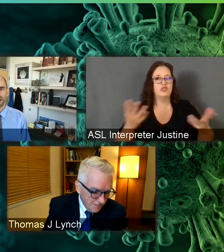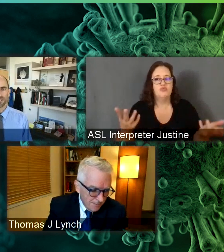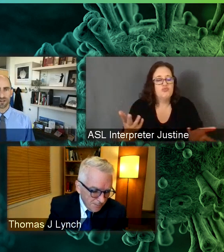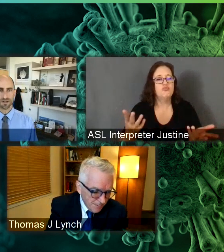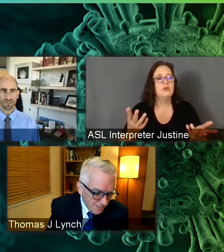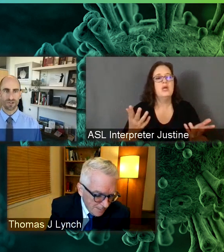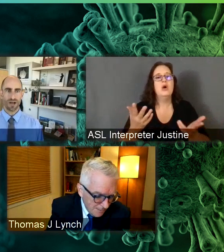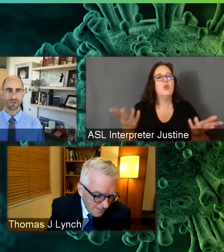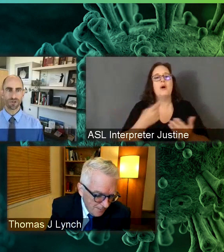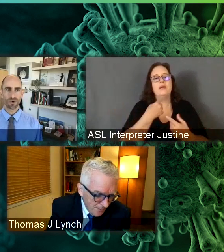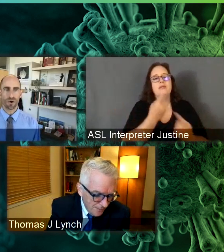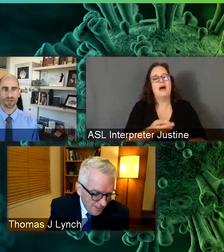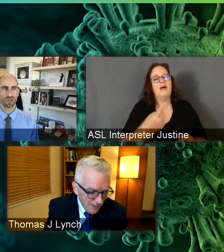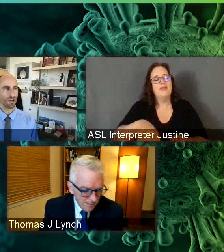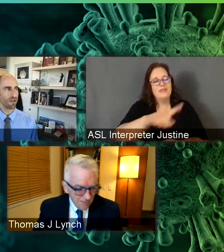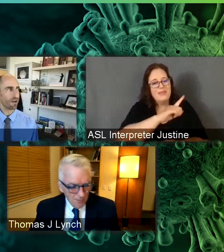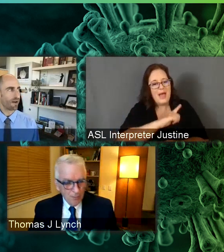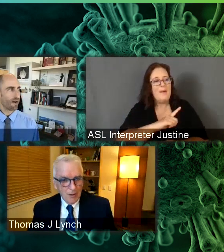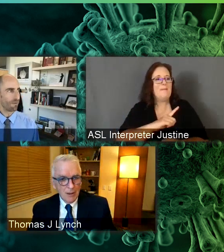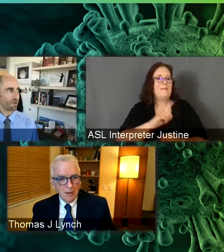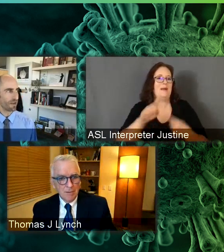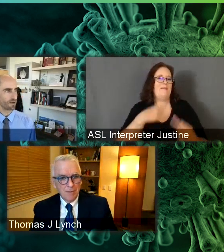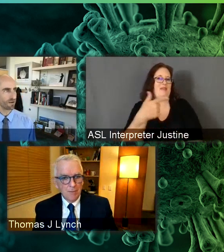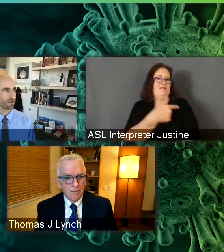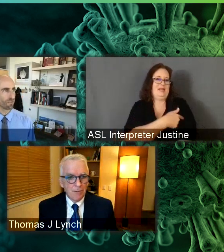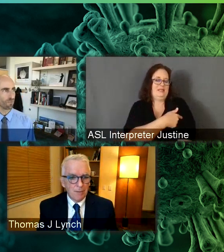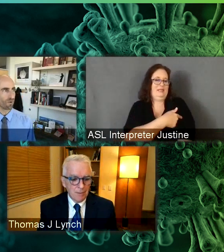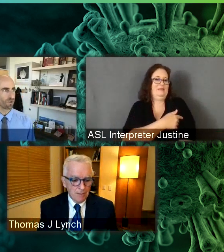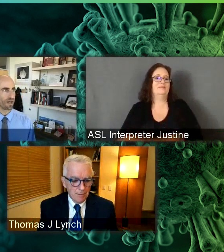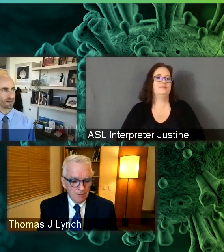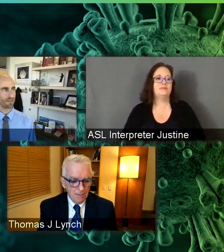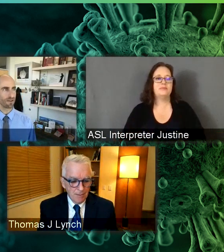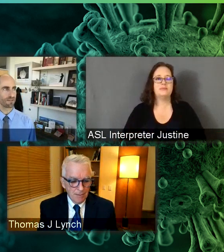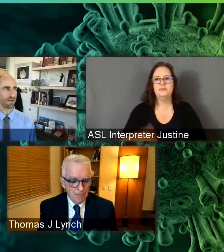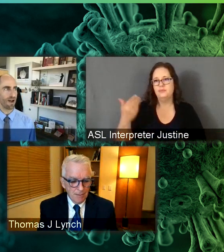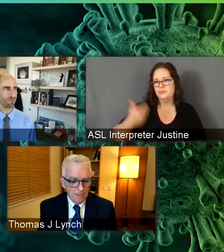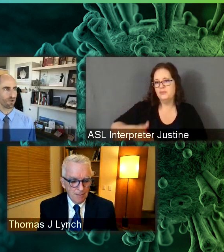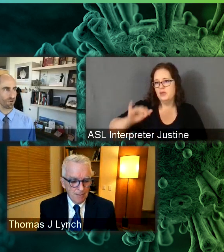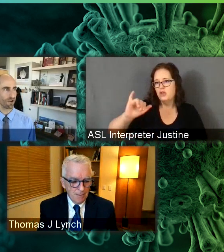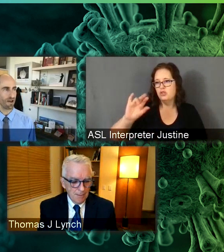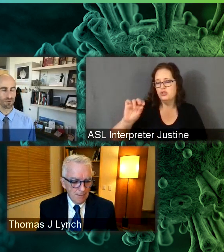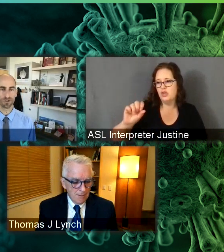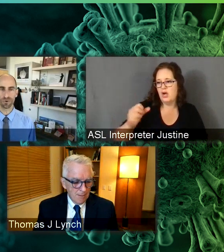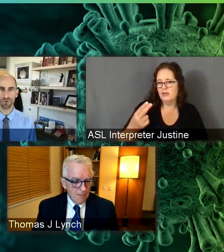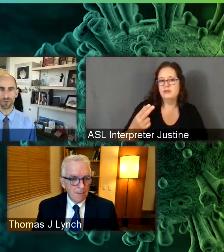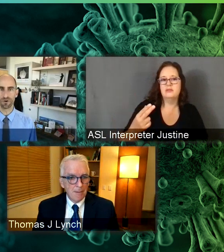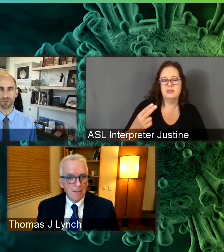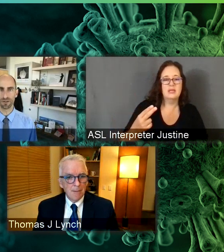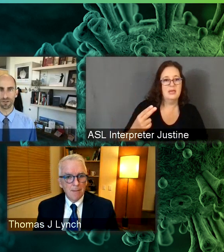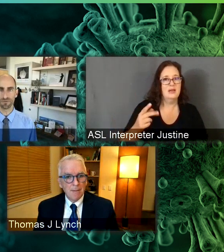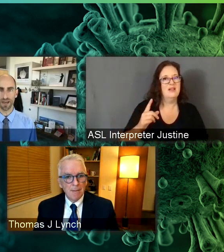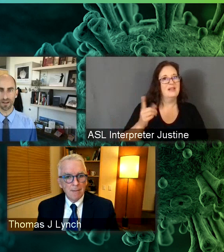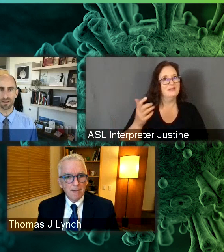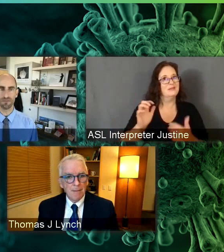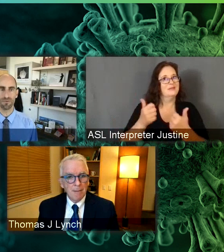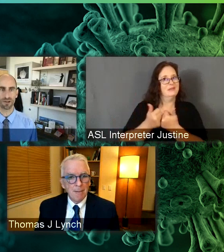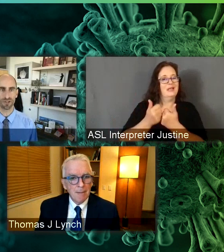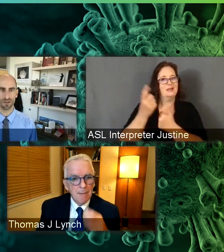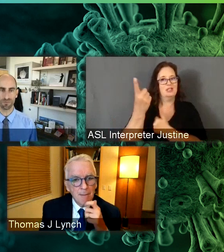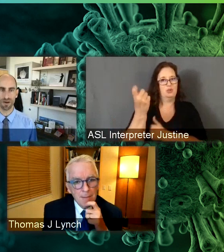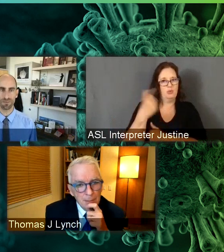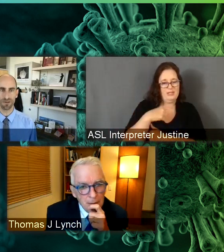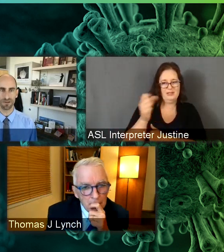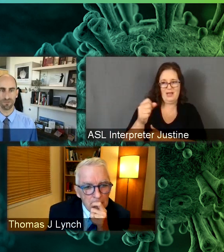Yeah, it's a challenging question. And one would like to think that after having to go through the ordeal of getting the